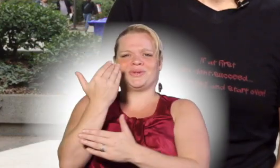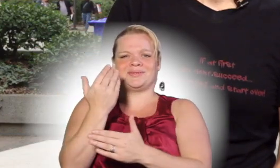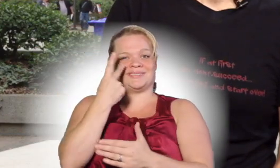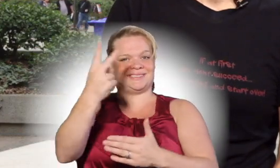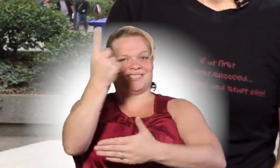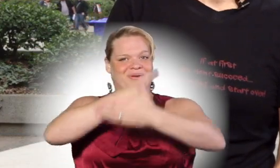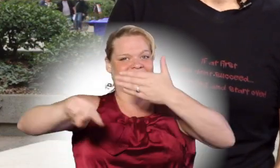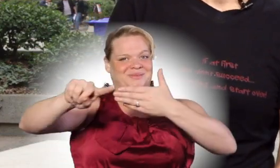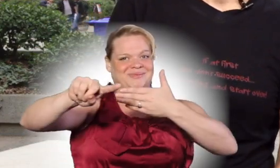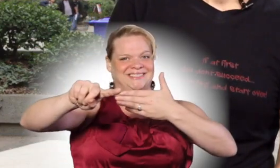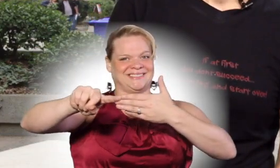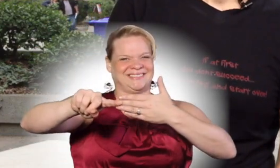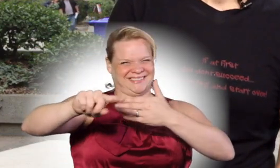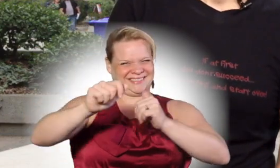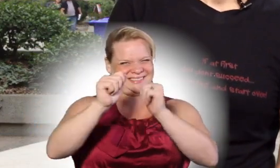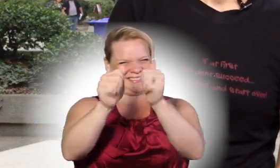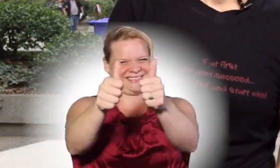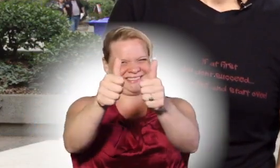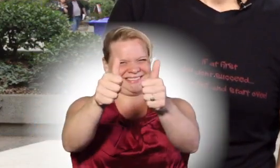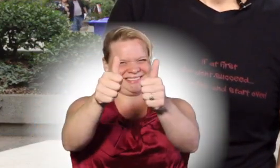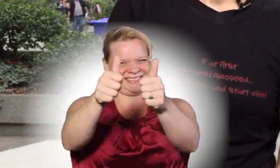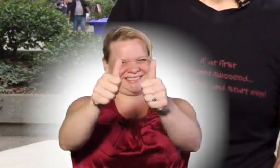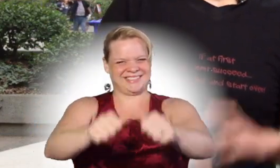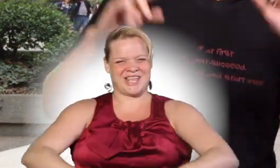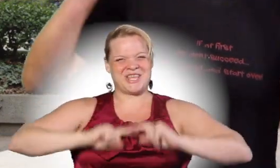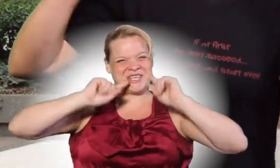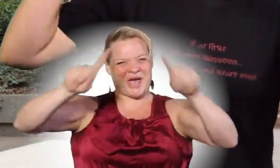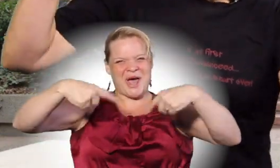Thanks for tuning in, and we'll see you next week on this weekly update.